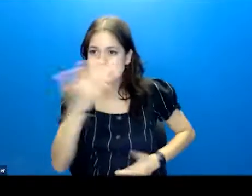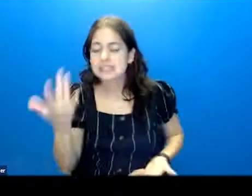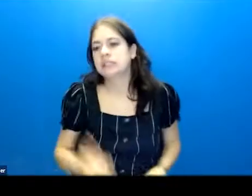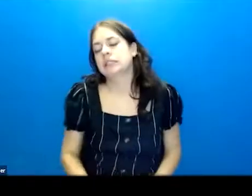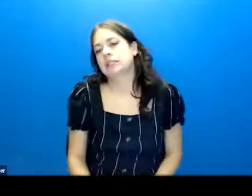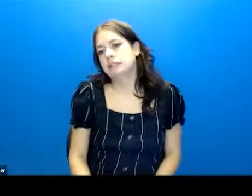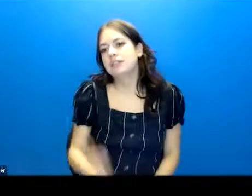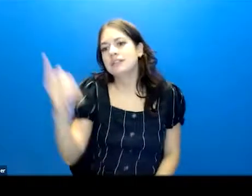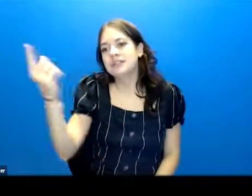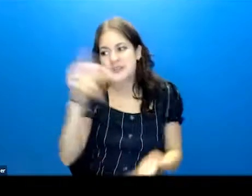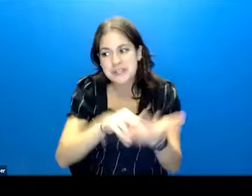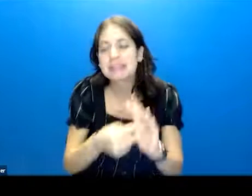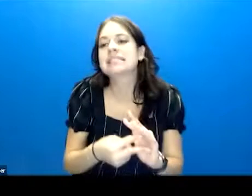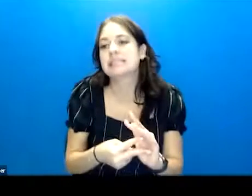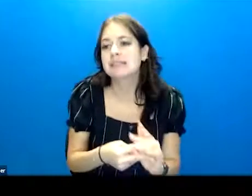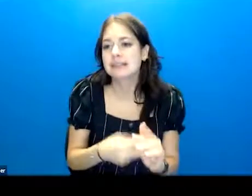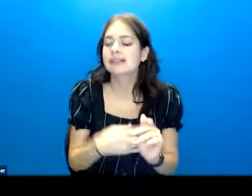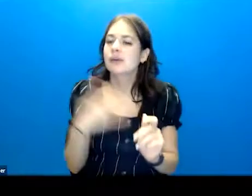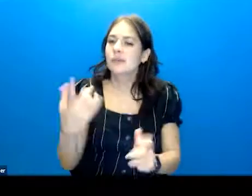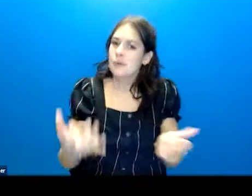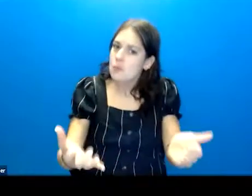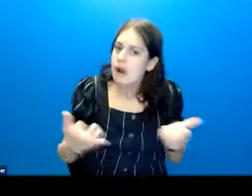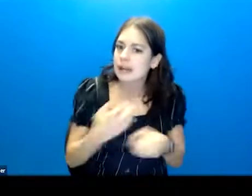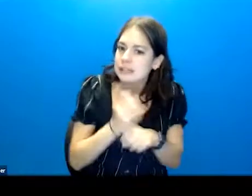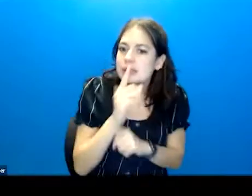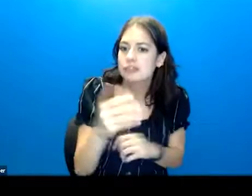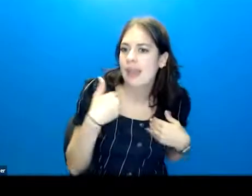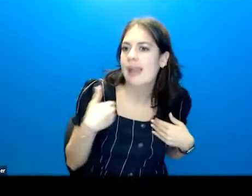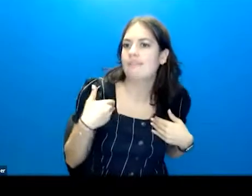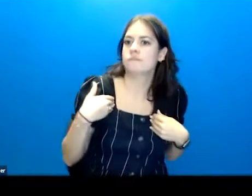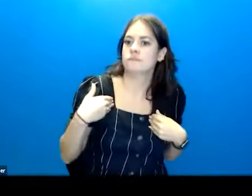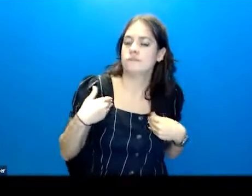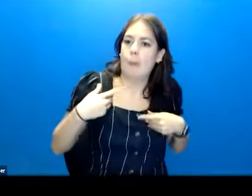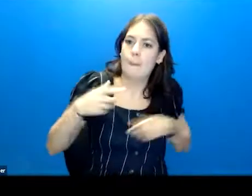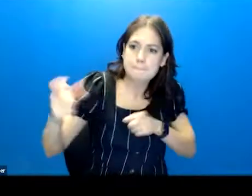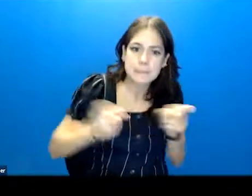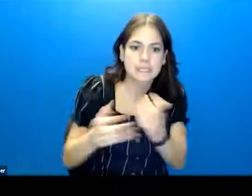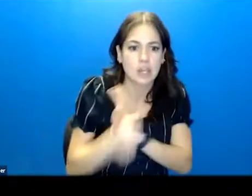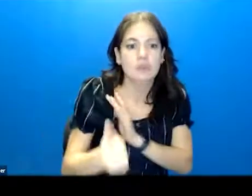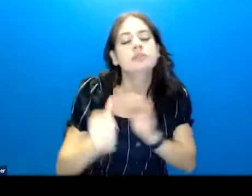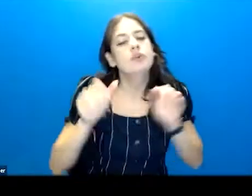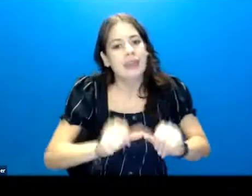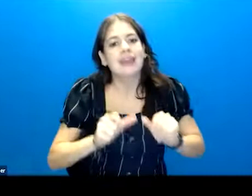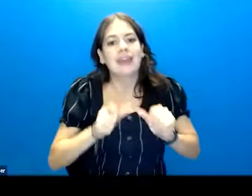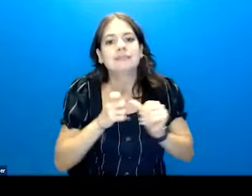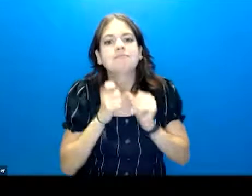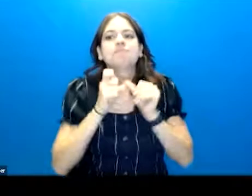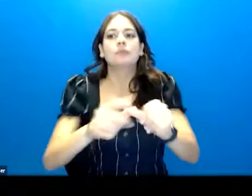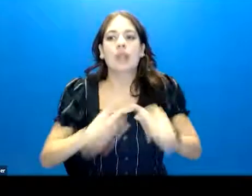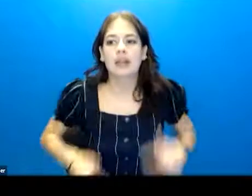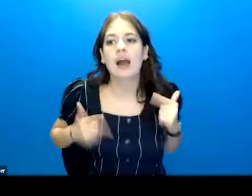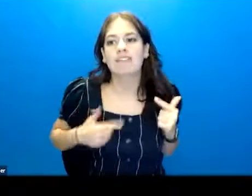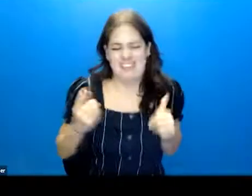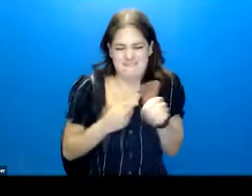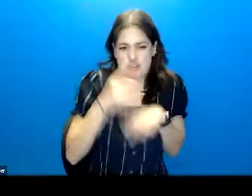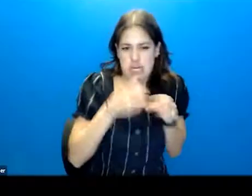It also means that we are wanting to make sure they have the coping skills to manage to stay alive, especially in that